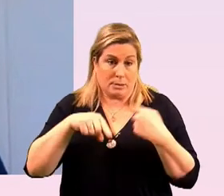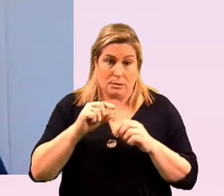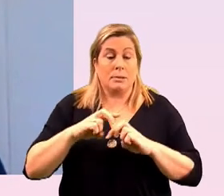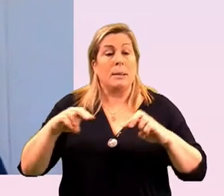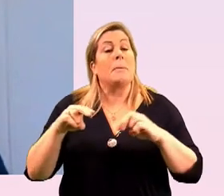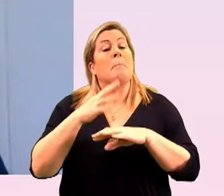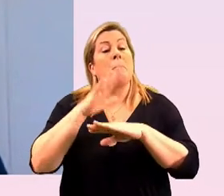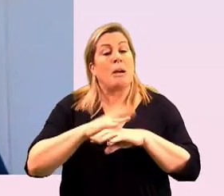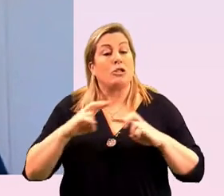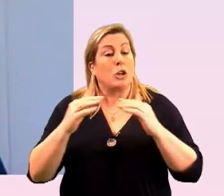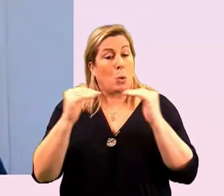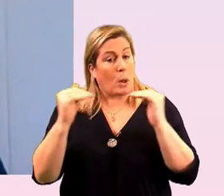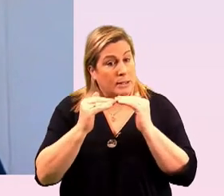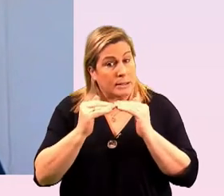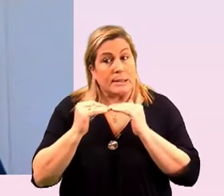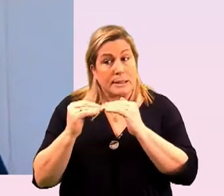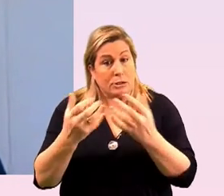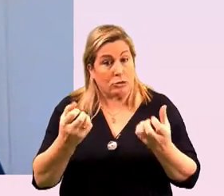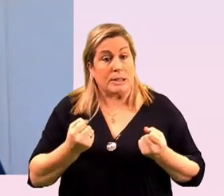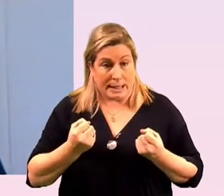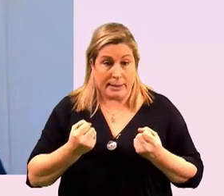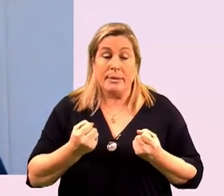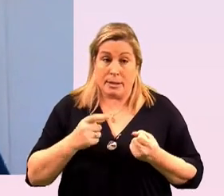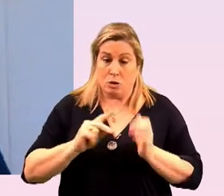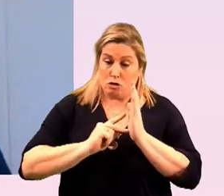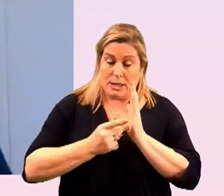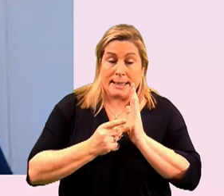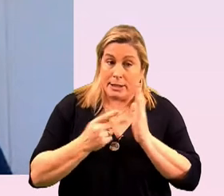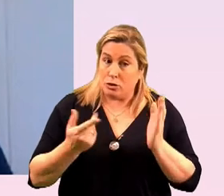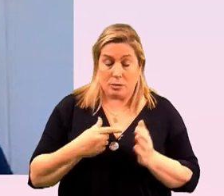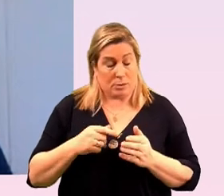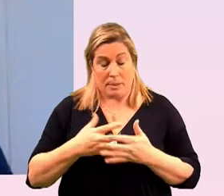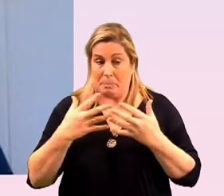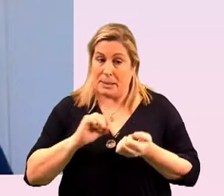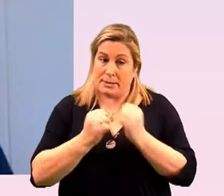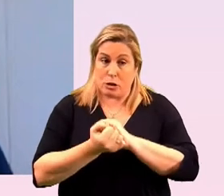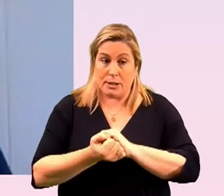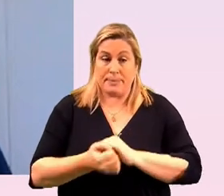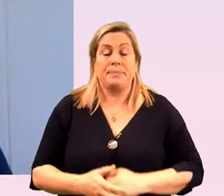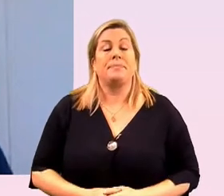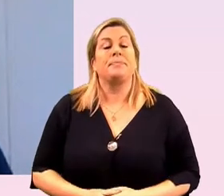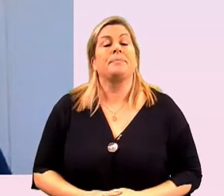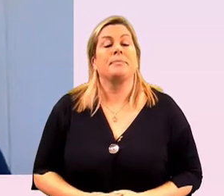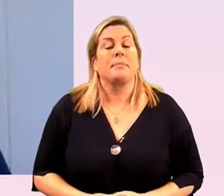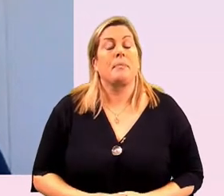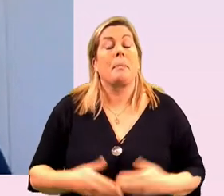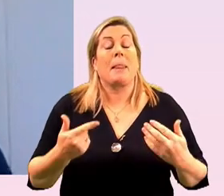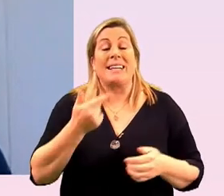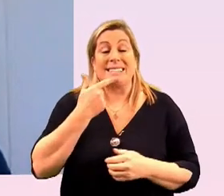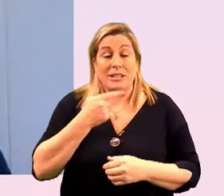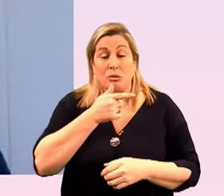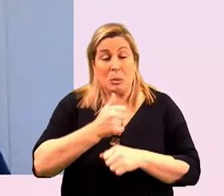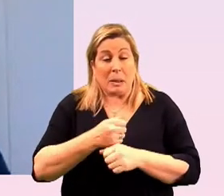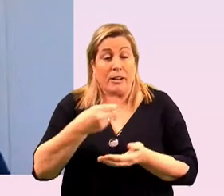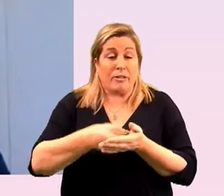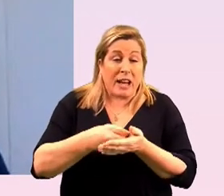ever got in terms of being strategic secondly in terms of philanthropy and its wider